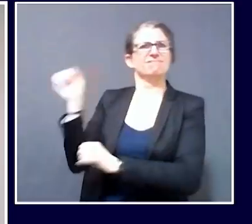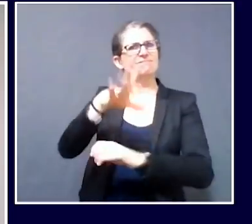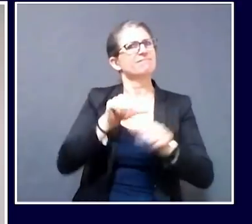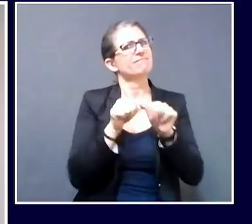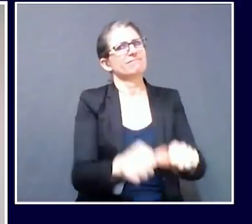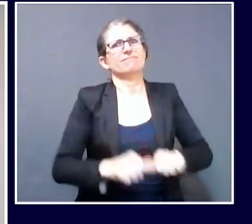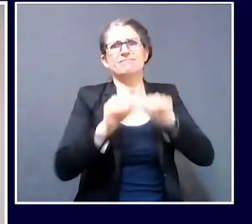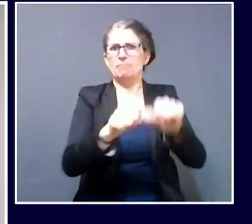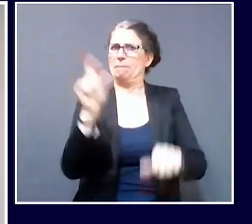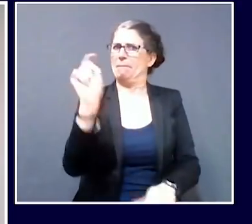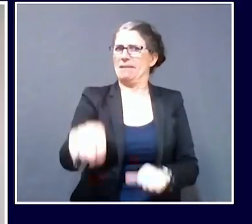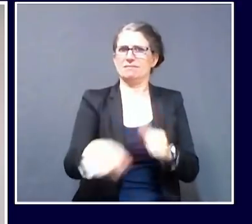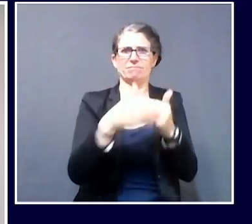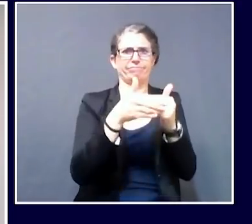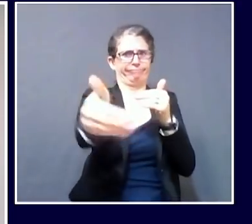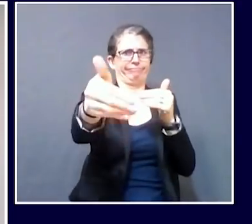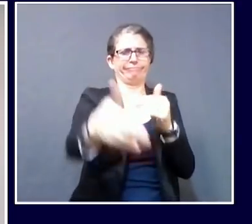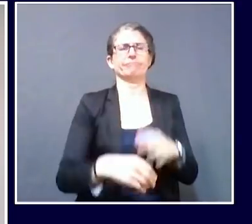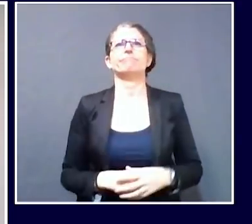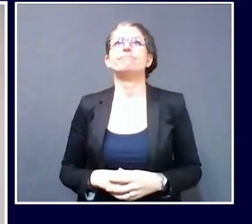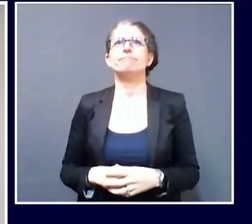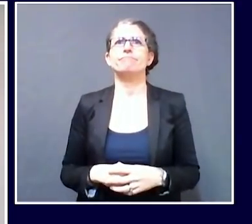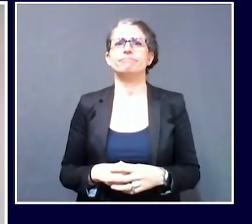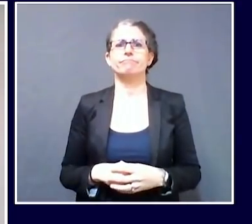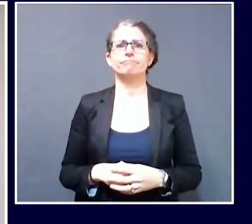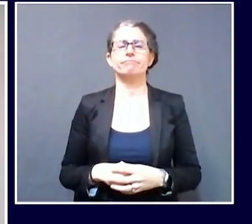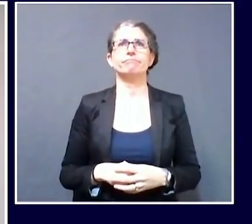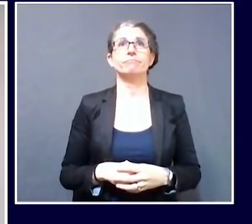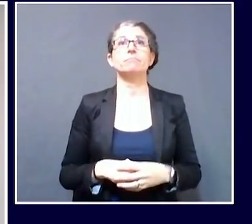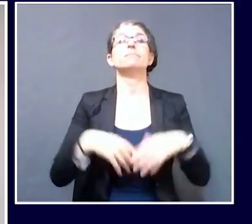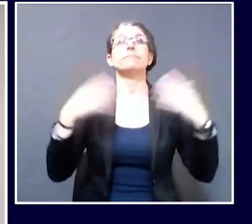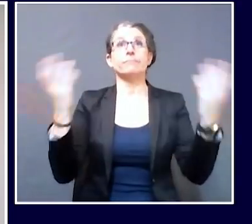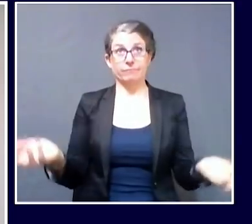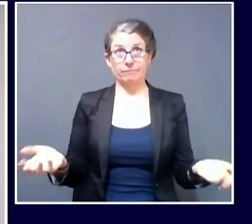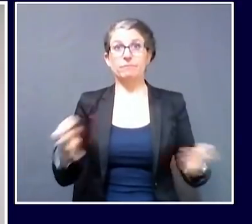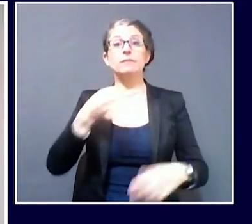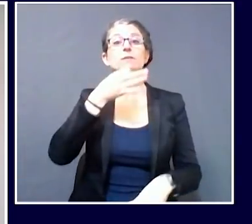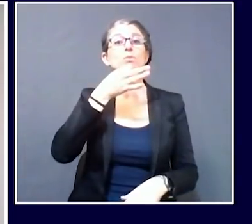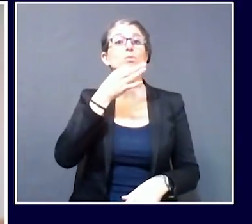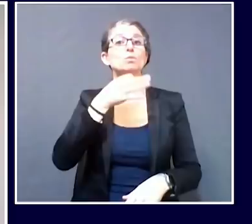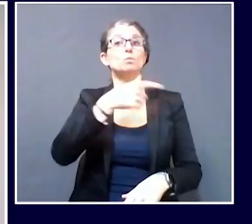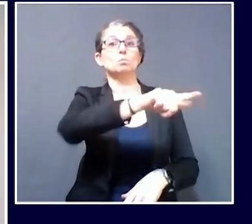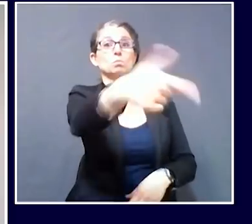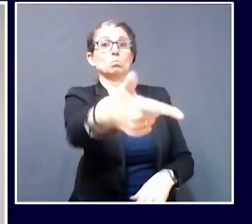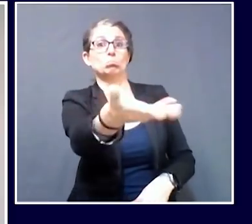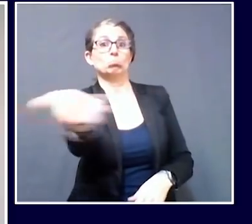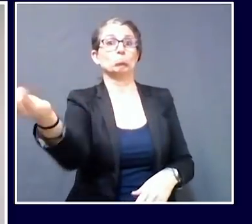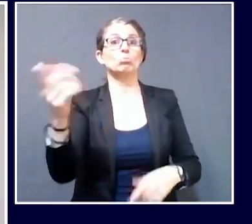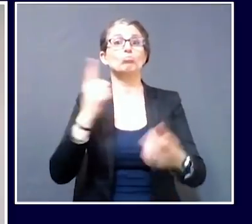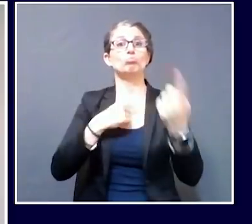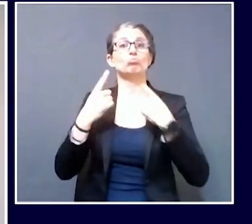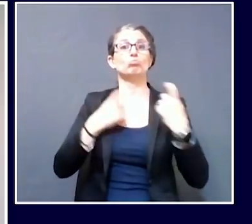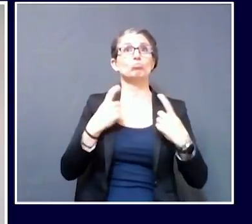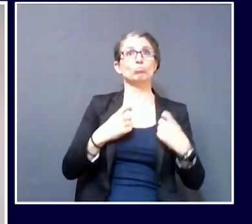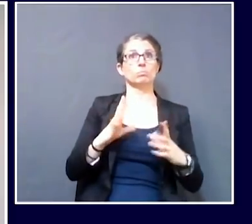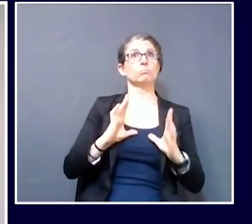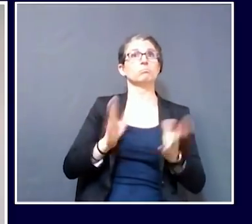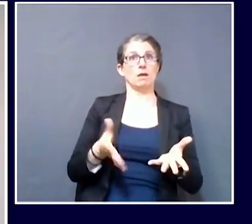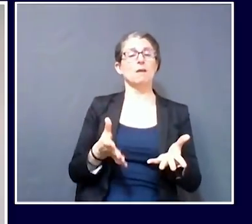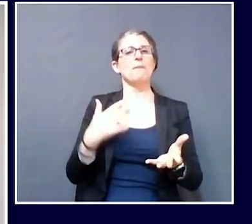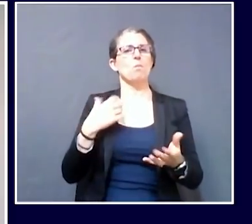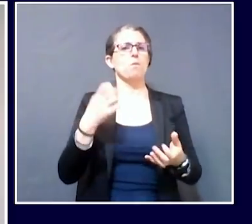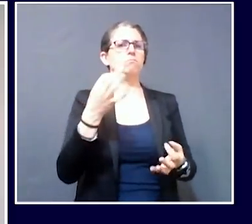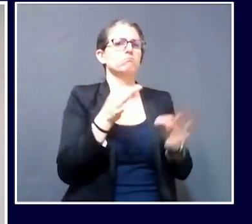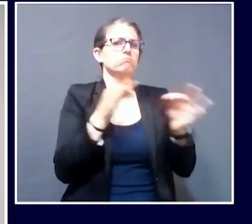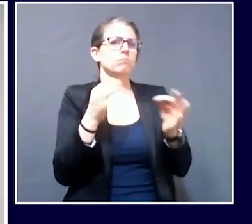things over to questions, just a quick update on our vital medical assets that we track every single day. Overall in Maine, there